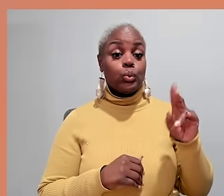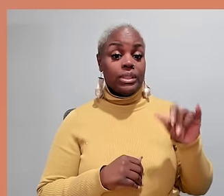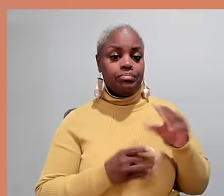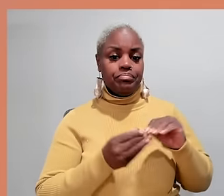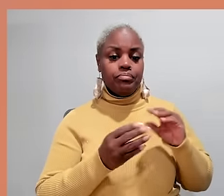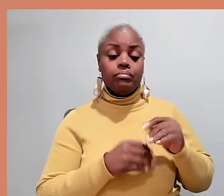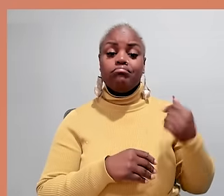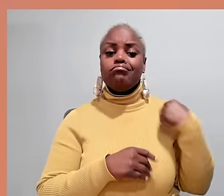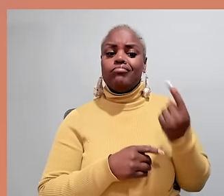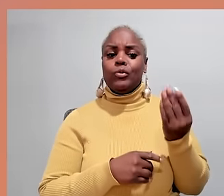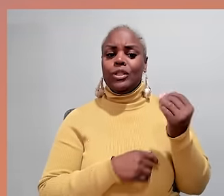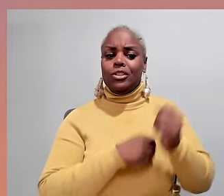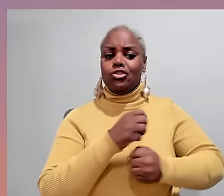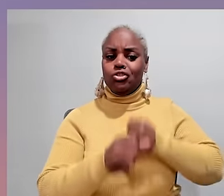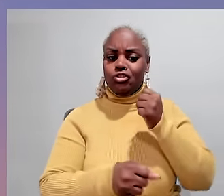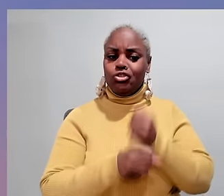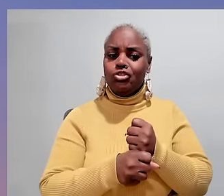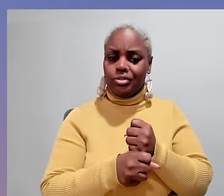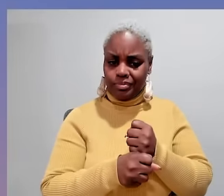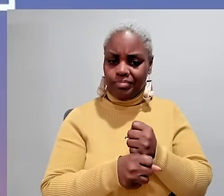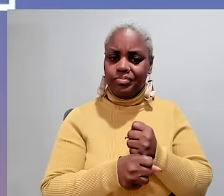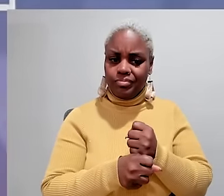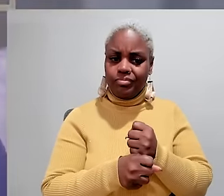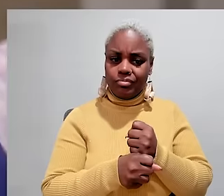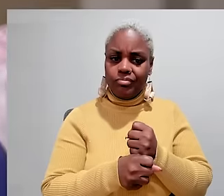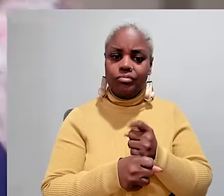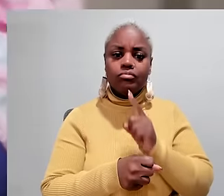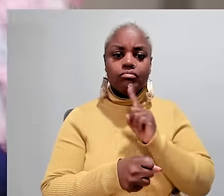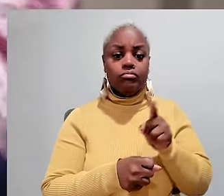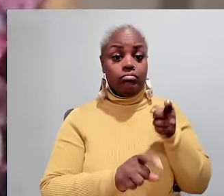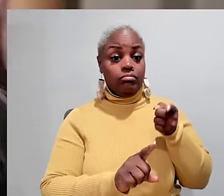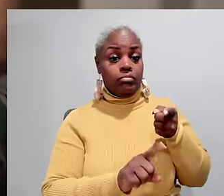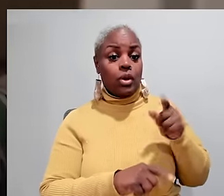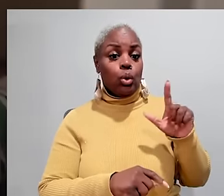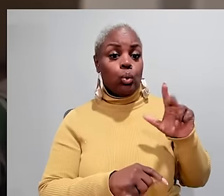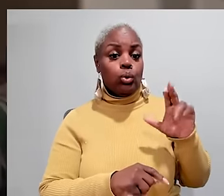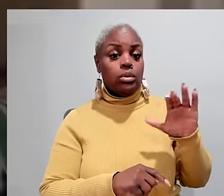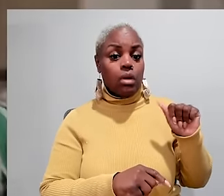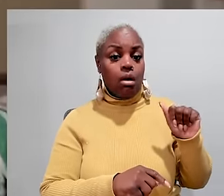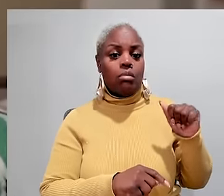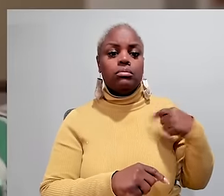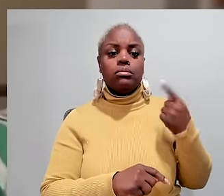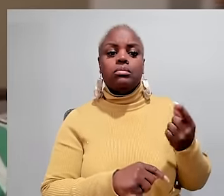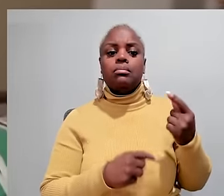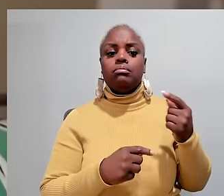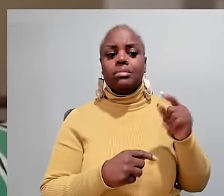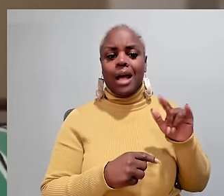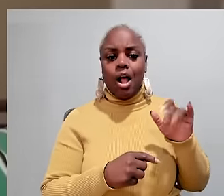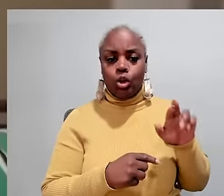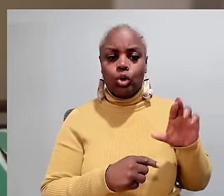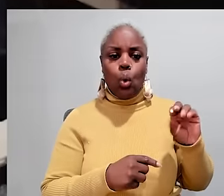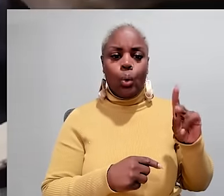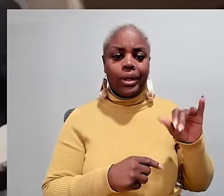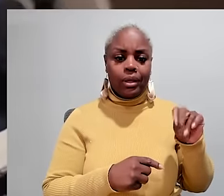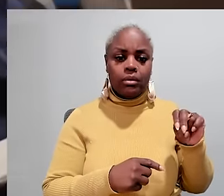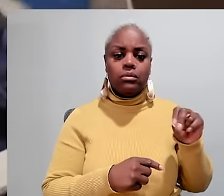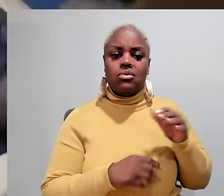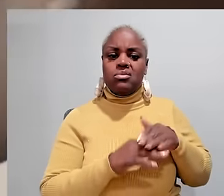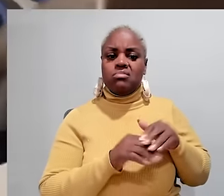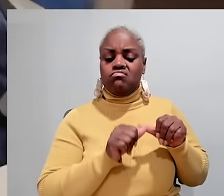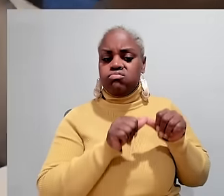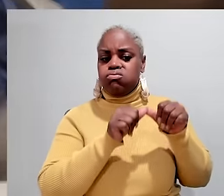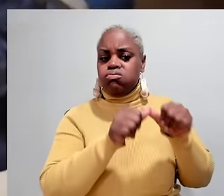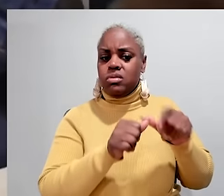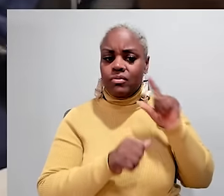reframed for the past 14 years Luciana